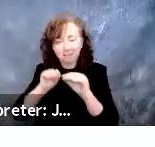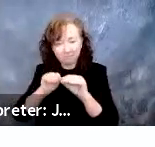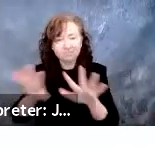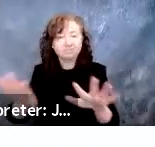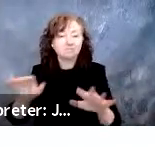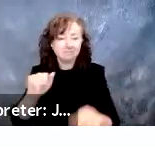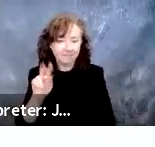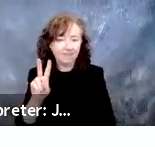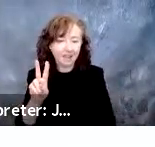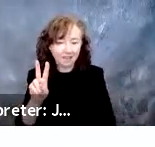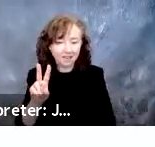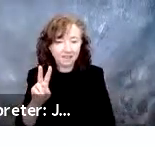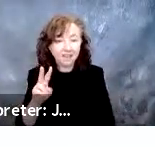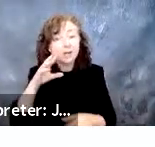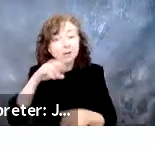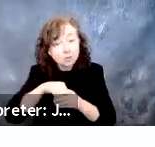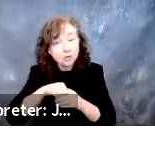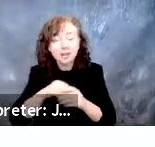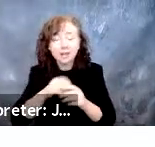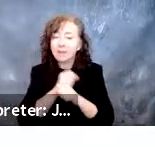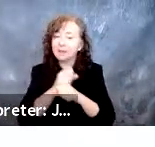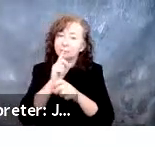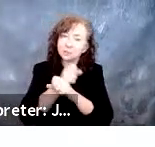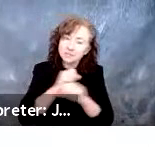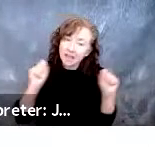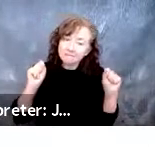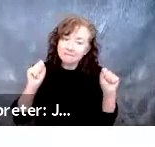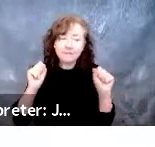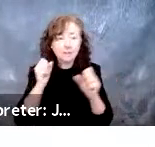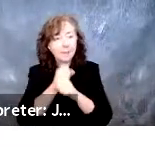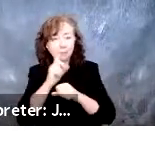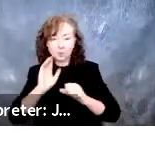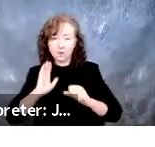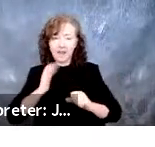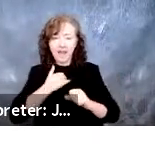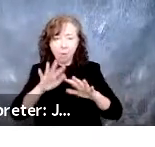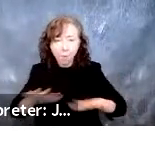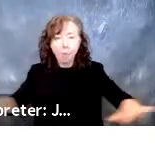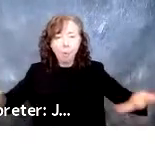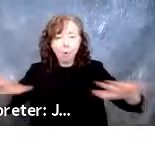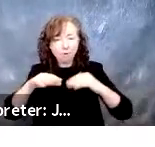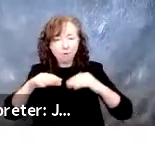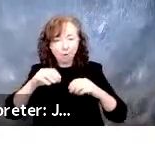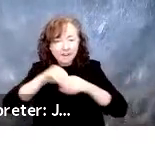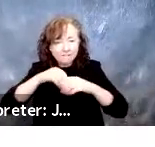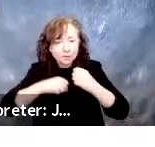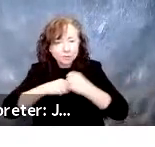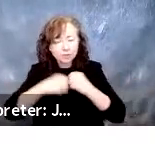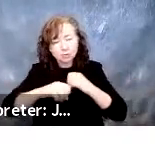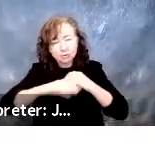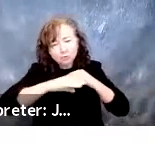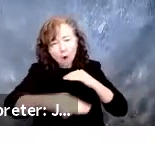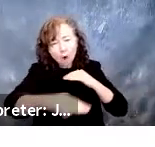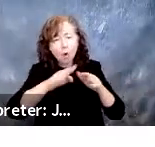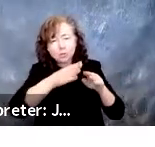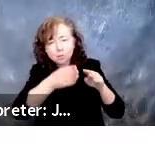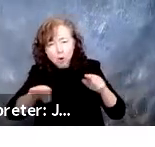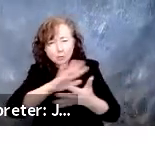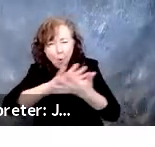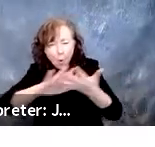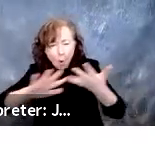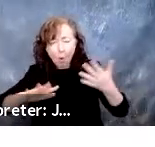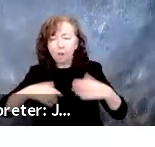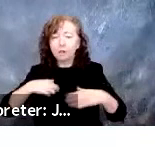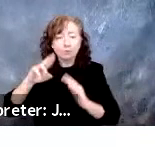ensuring safety, updating the nation's infrastructure, developing a regulatory framework, and more. But